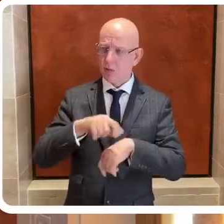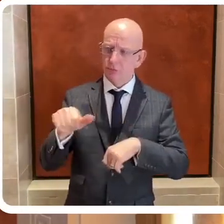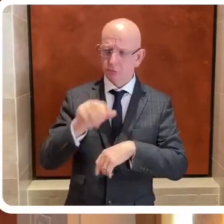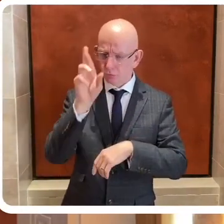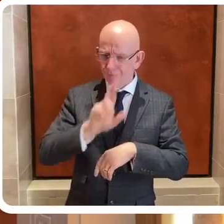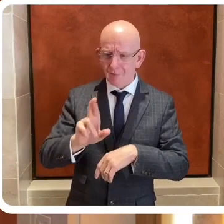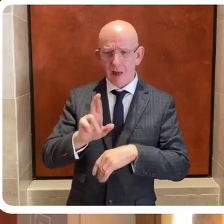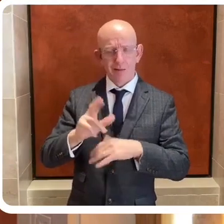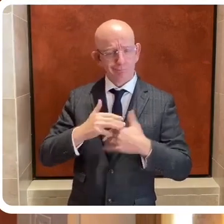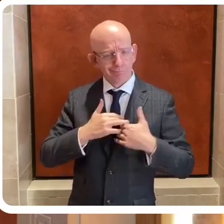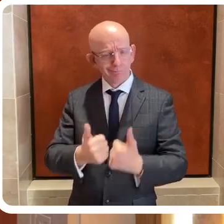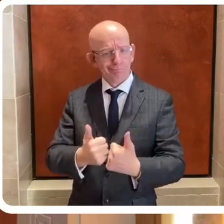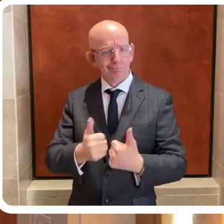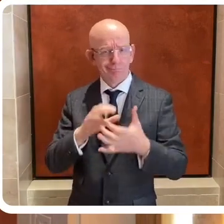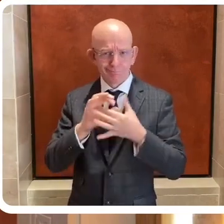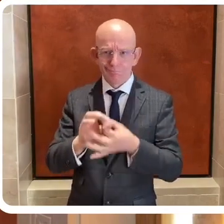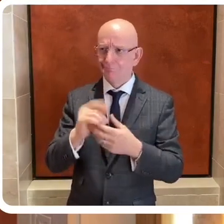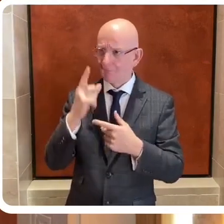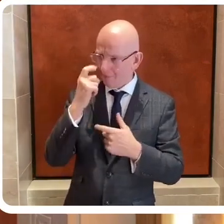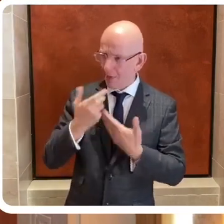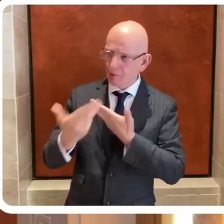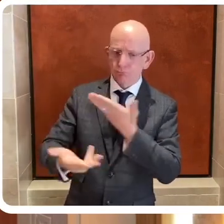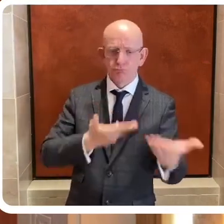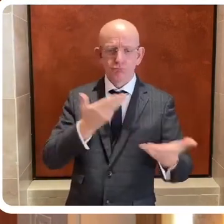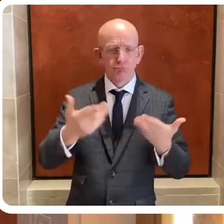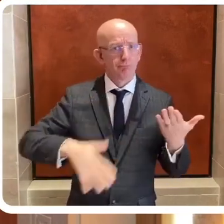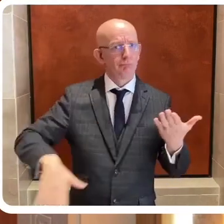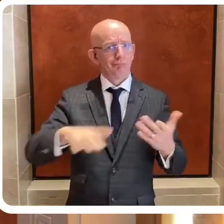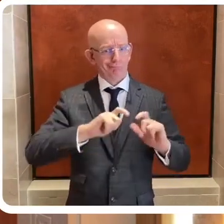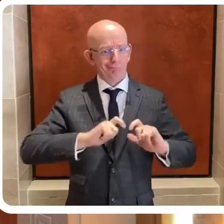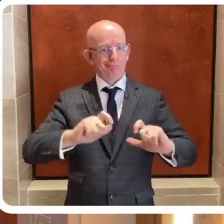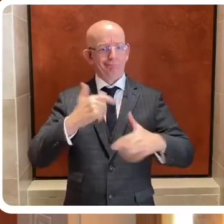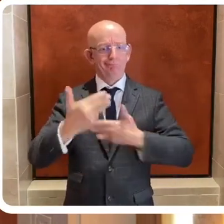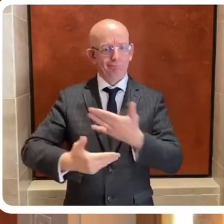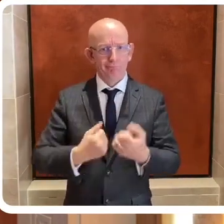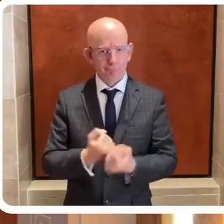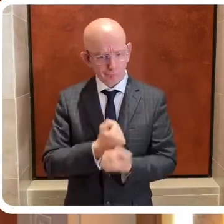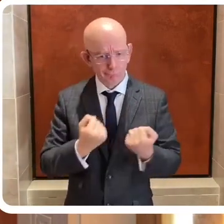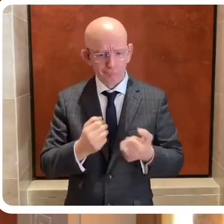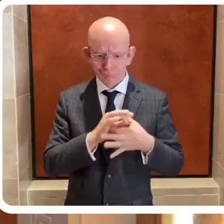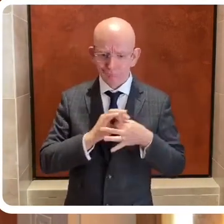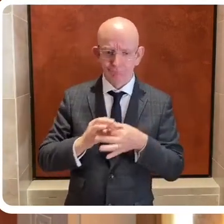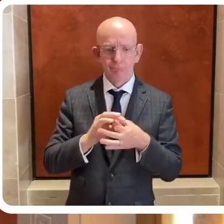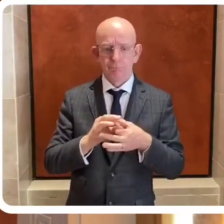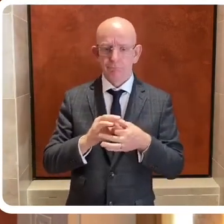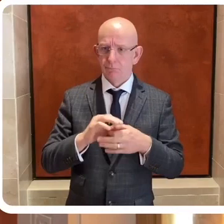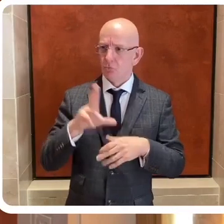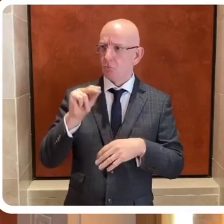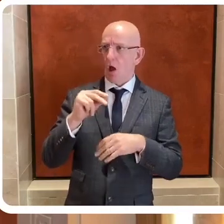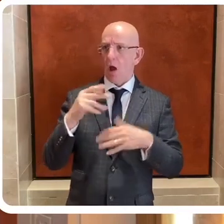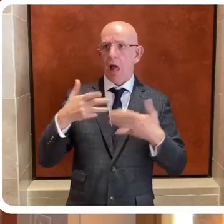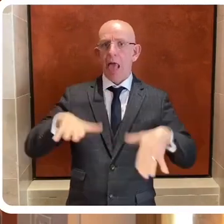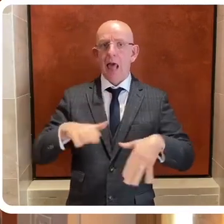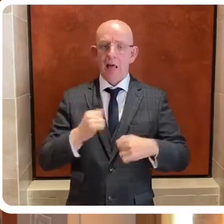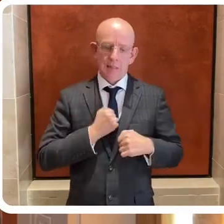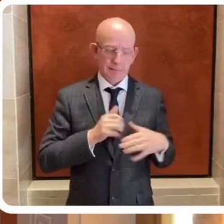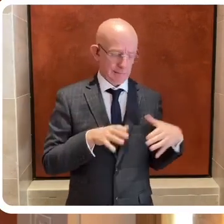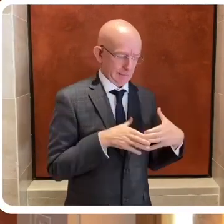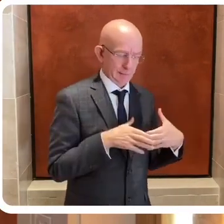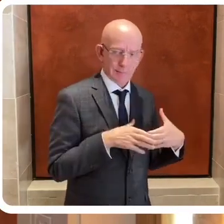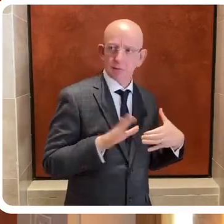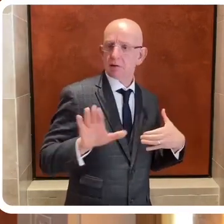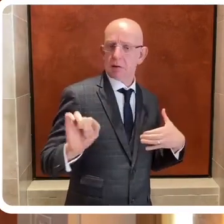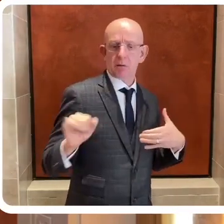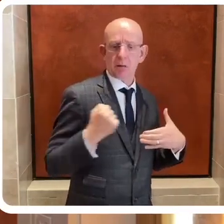communities but create connecting fibres between communities previously distinct or even